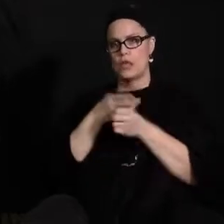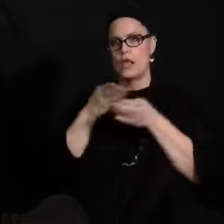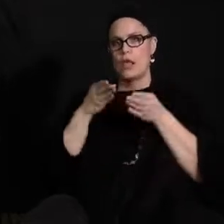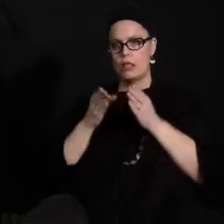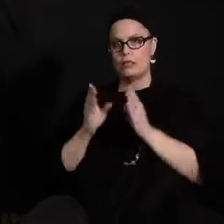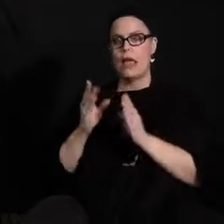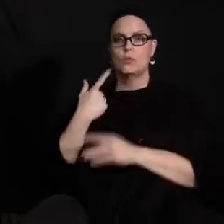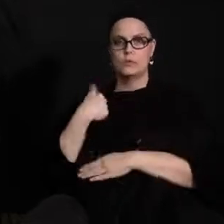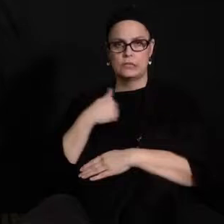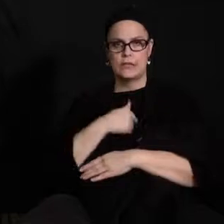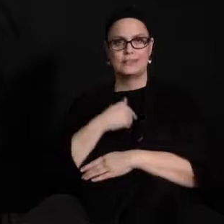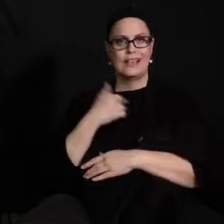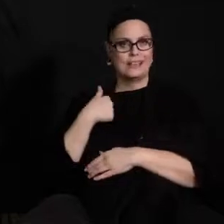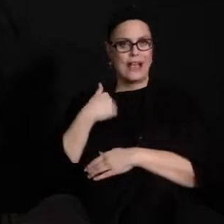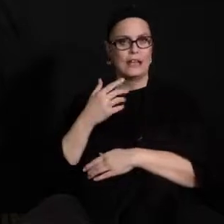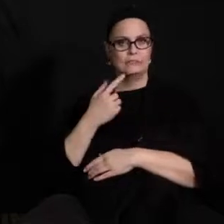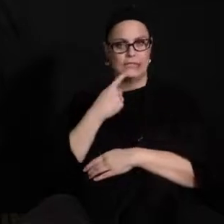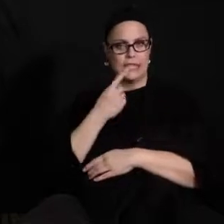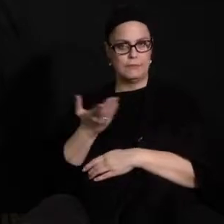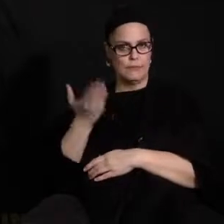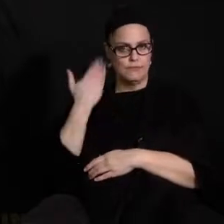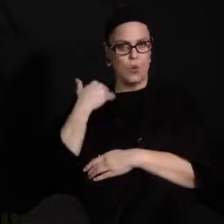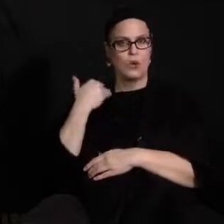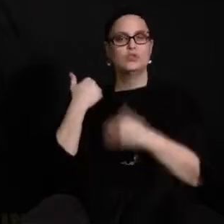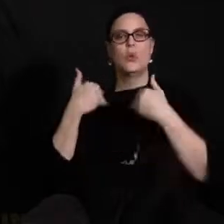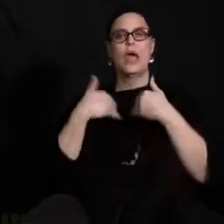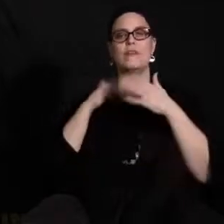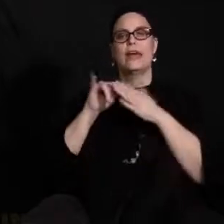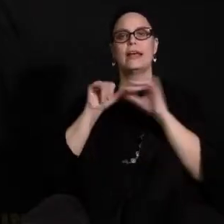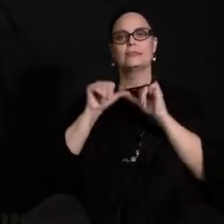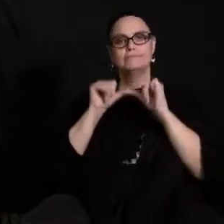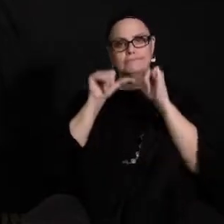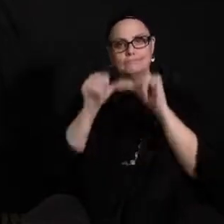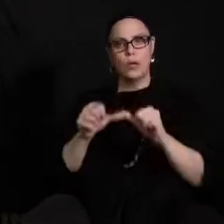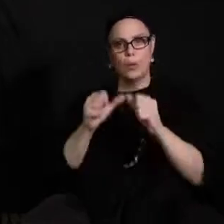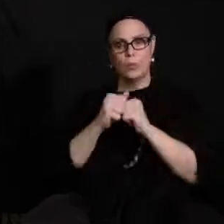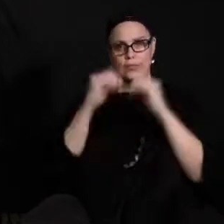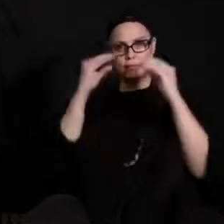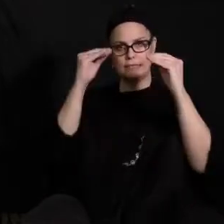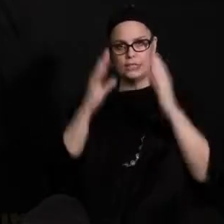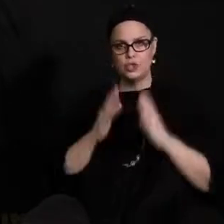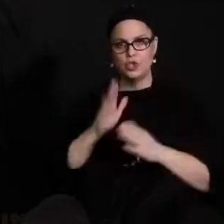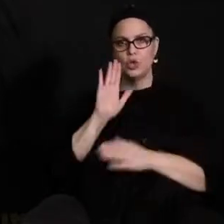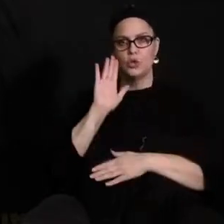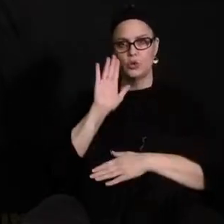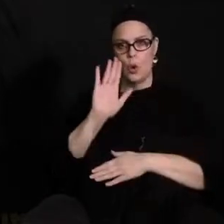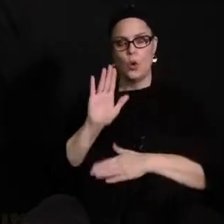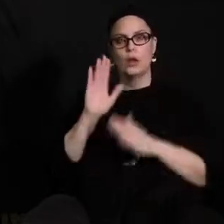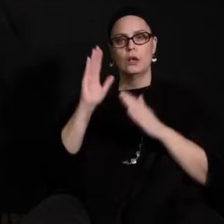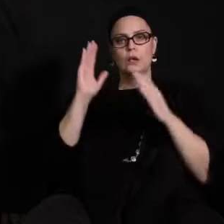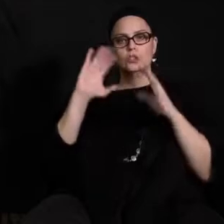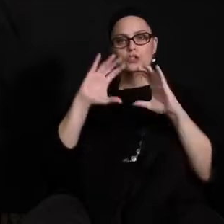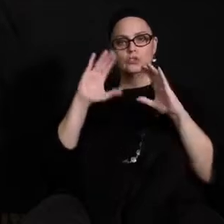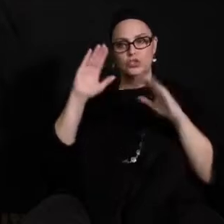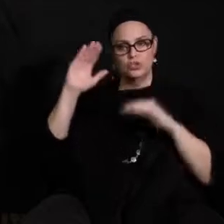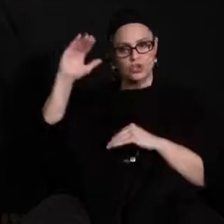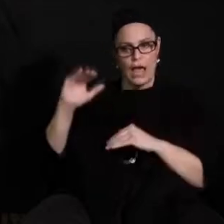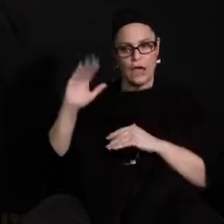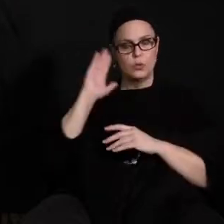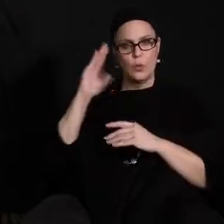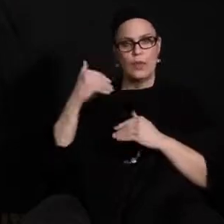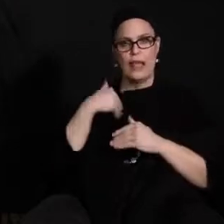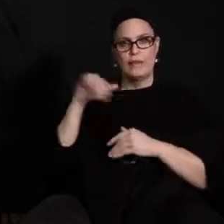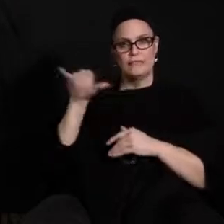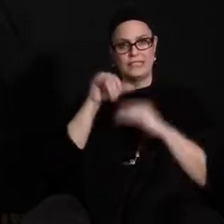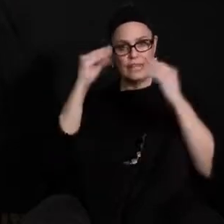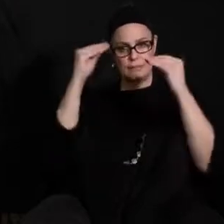us as mentioned earlier to keep that continuity with the teacher so uh your child would be able to have the same uh teacher and the way